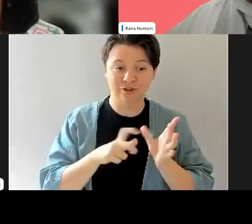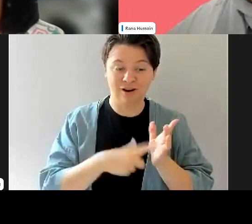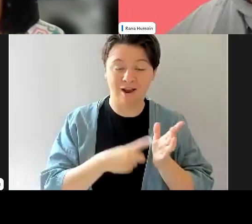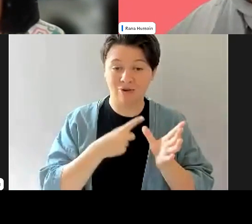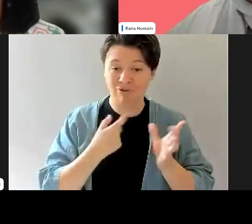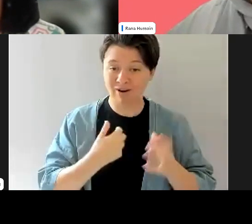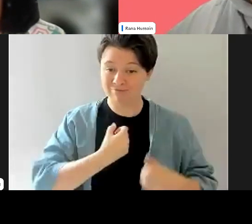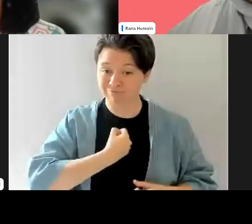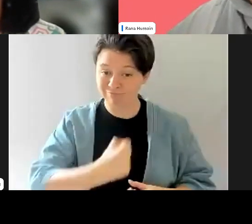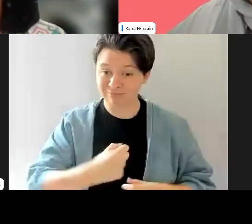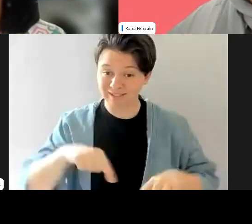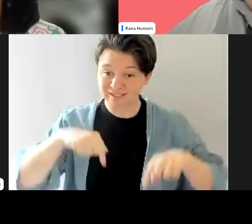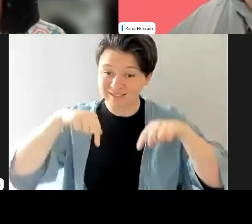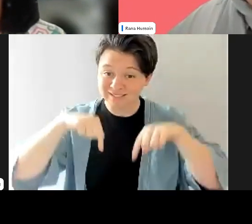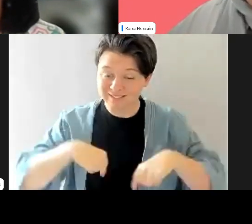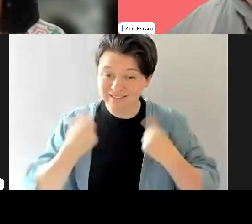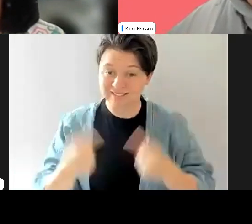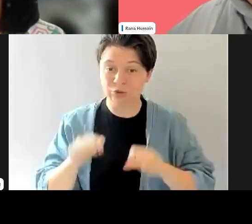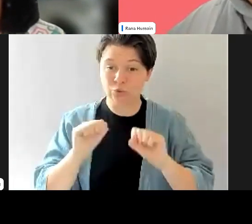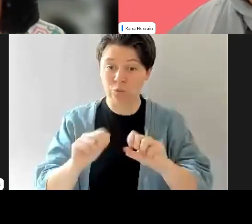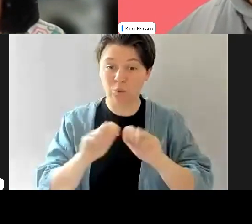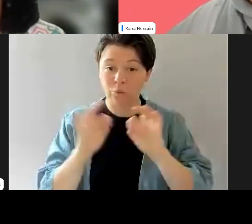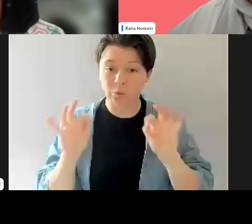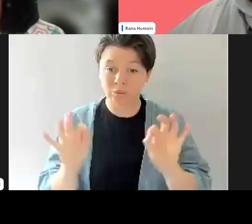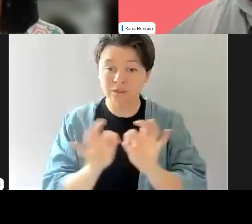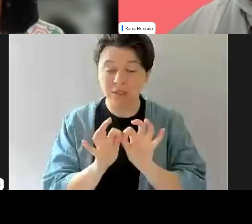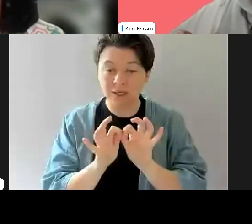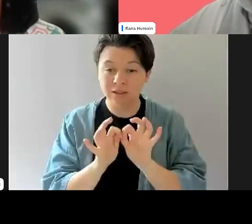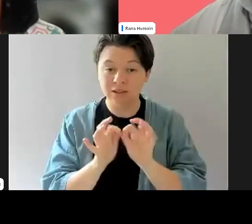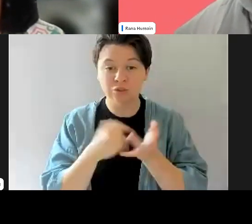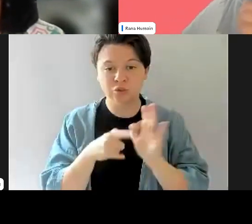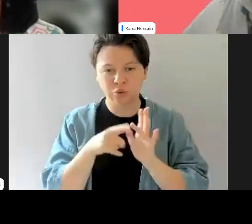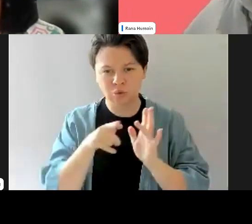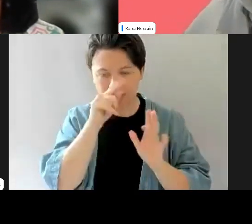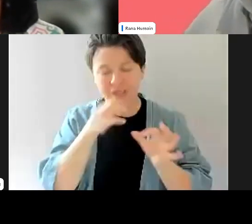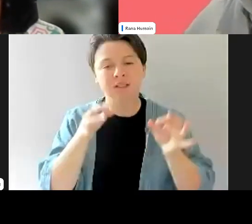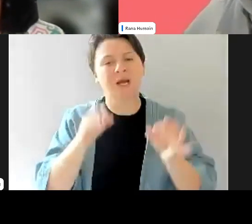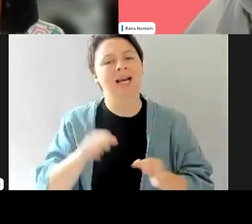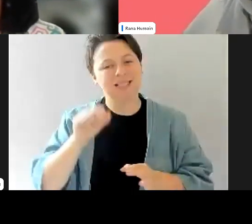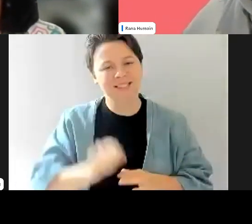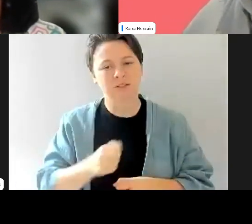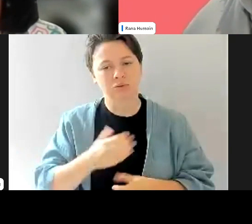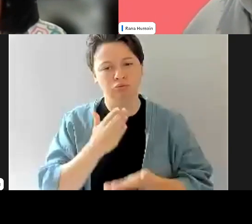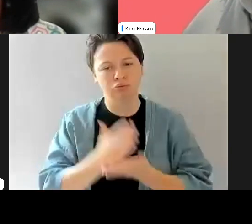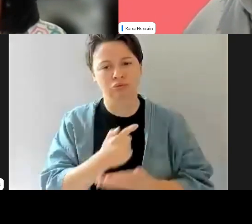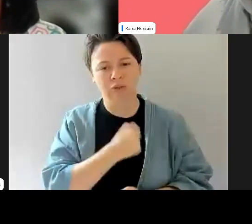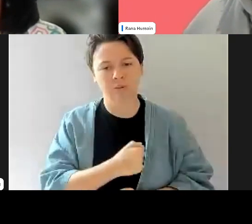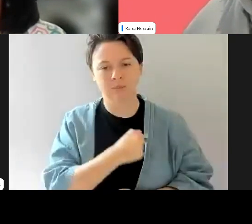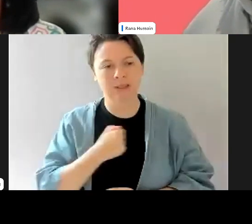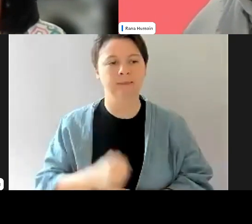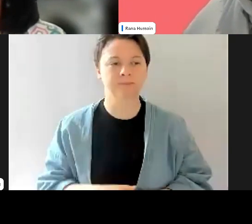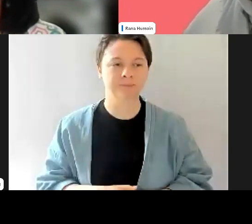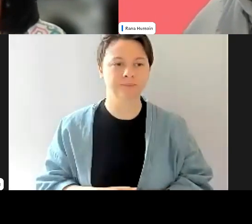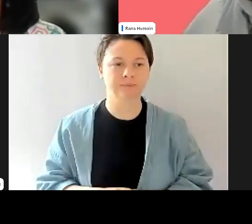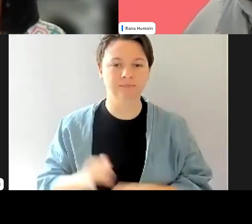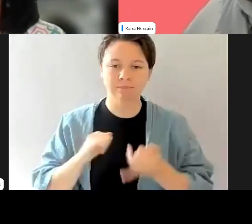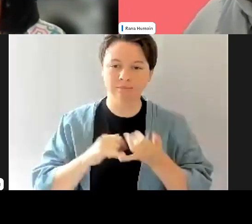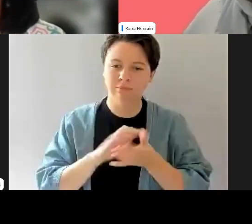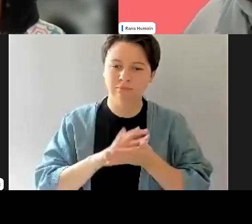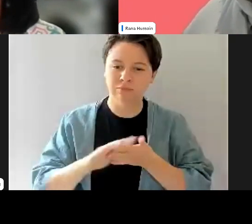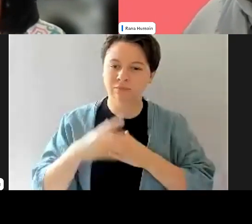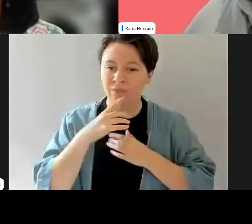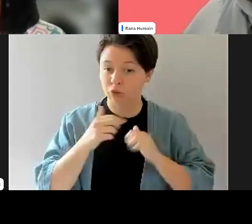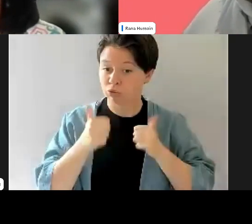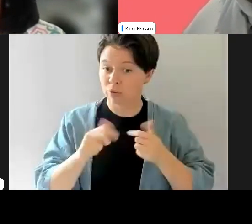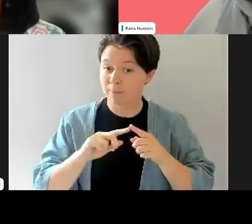through how you actually want to do it. Cause you actually decide that you want to do it. Really good point, Rana. And have you